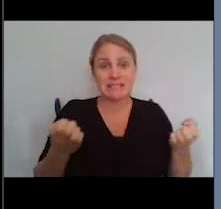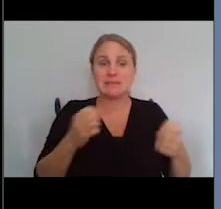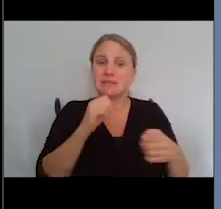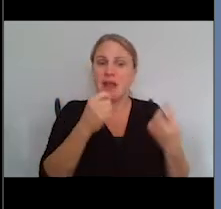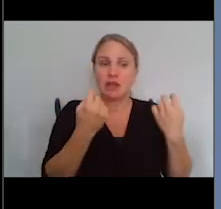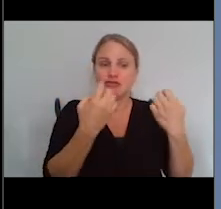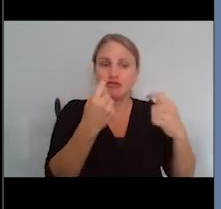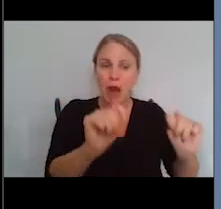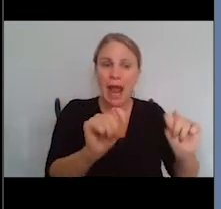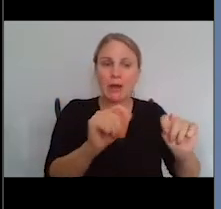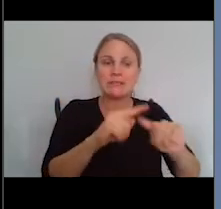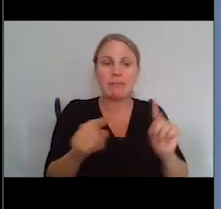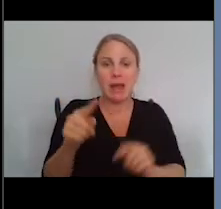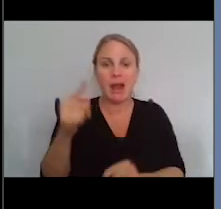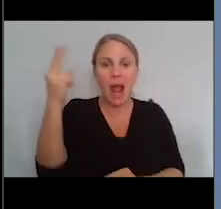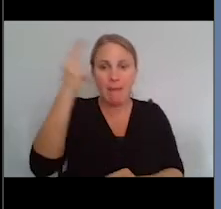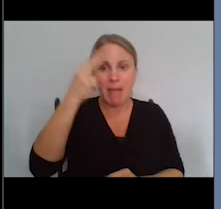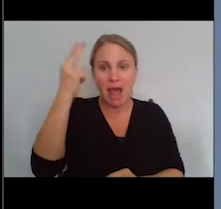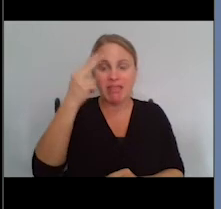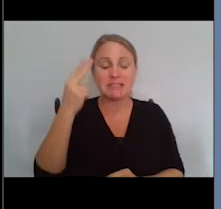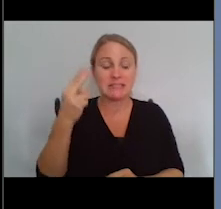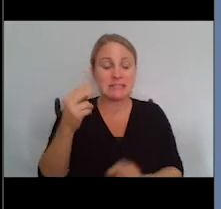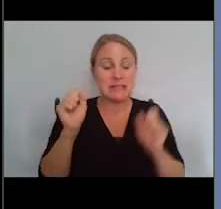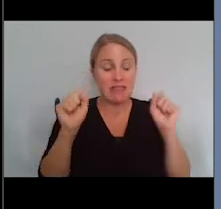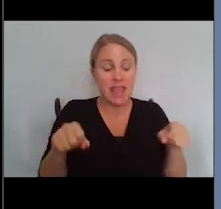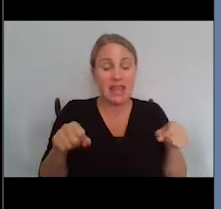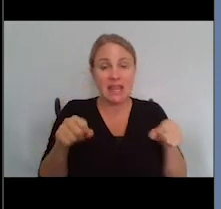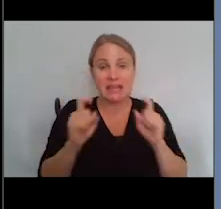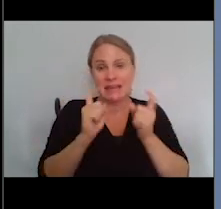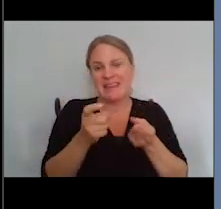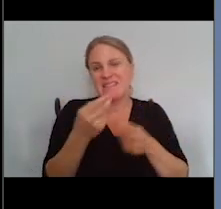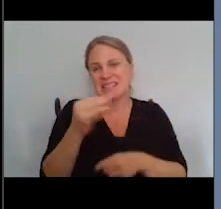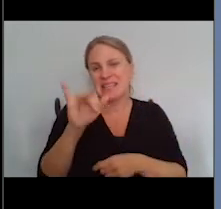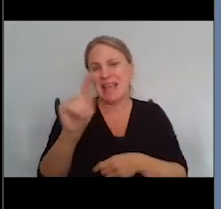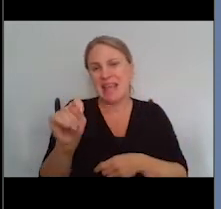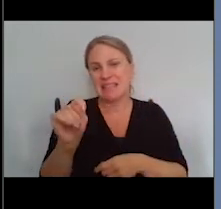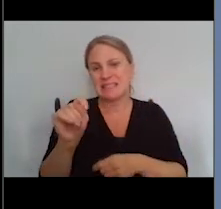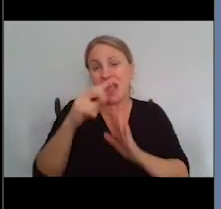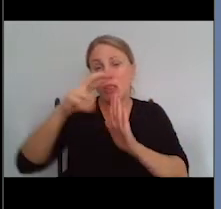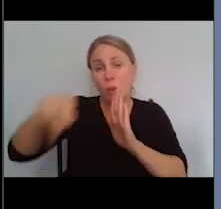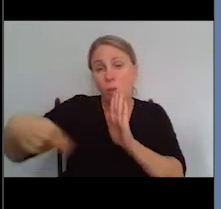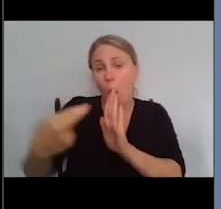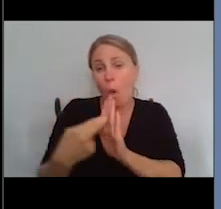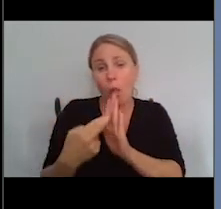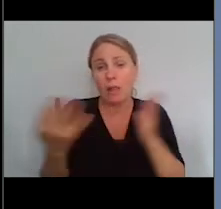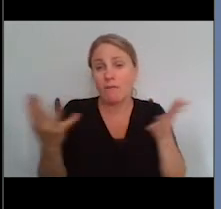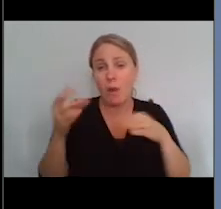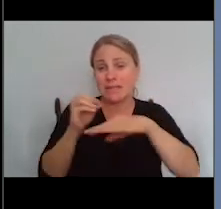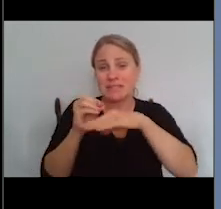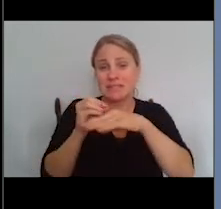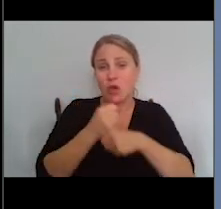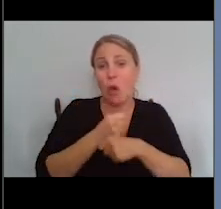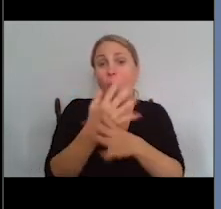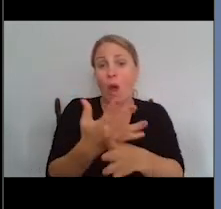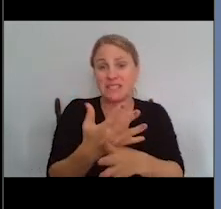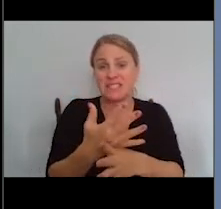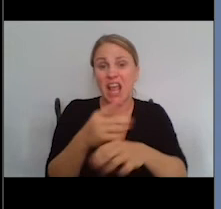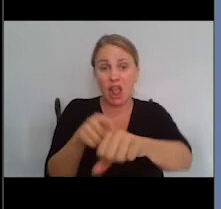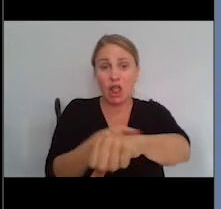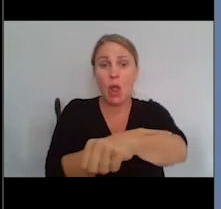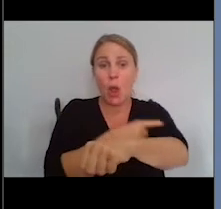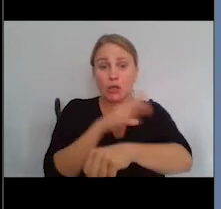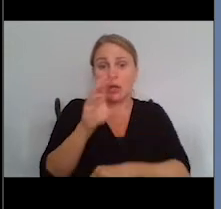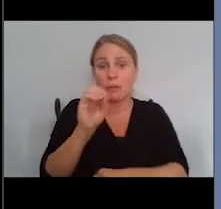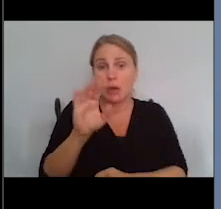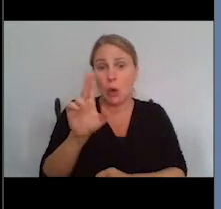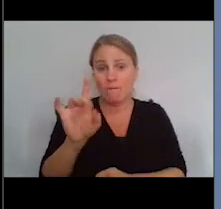that are hypothesis generating that may really give us a hint at the role of what is causing long COVID. First of all,